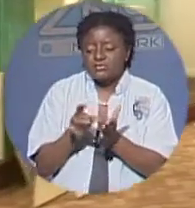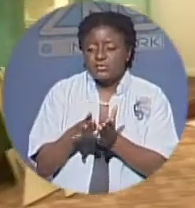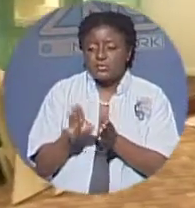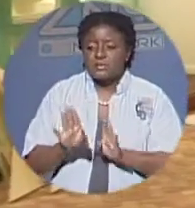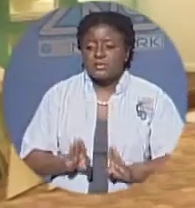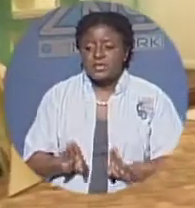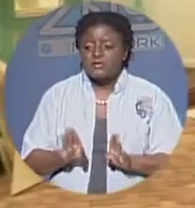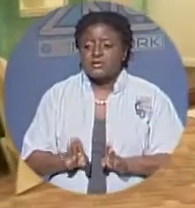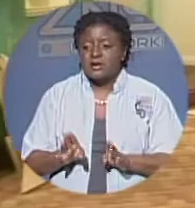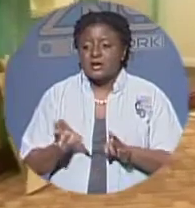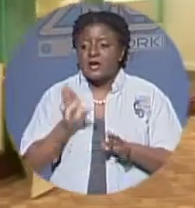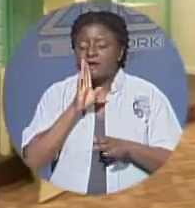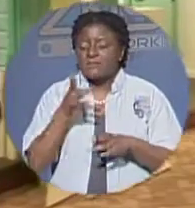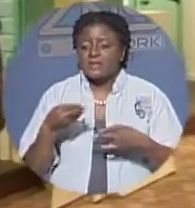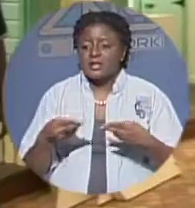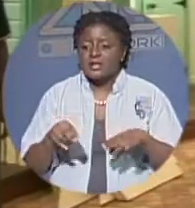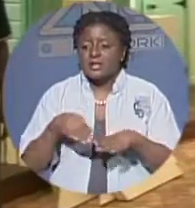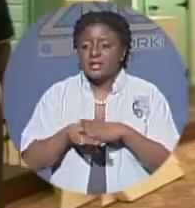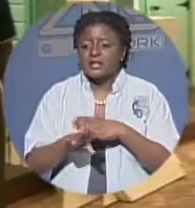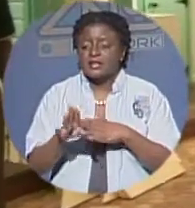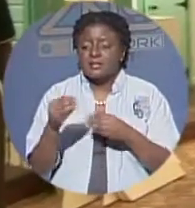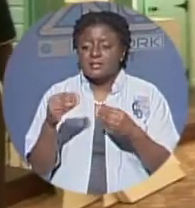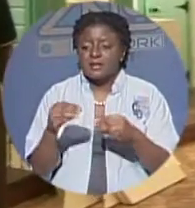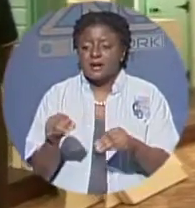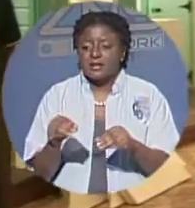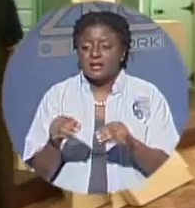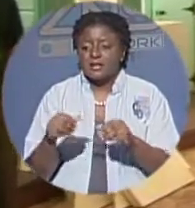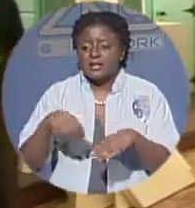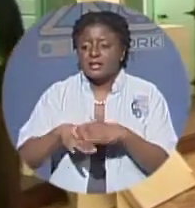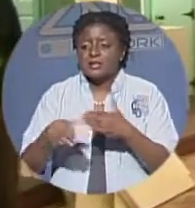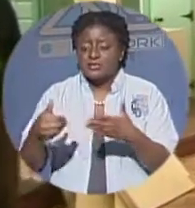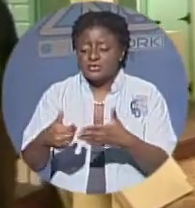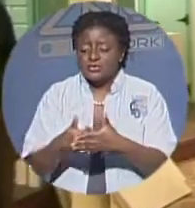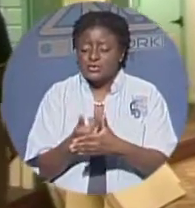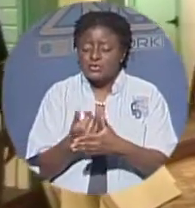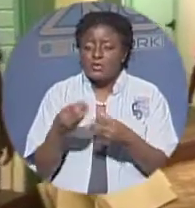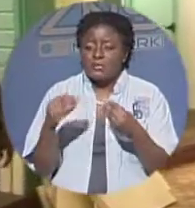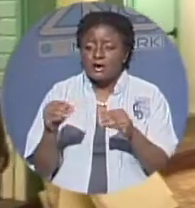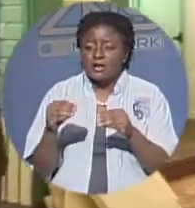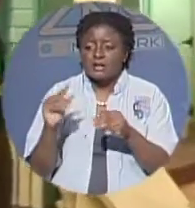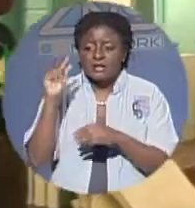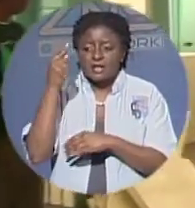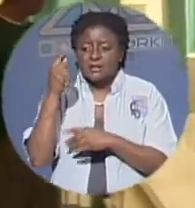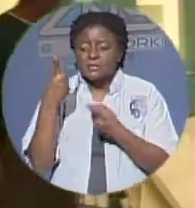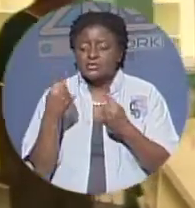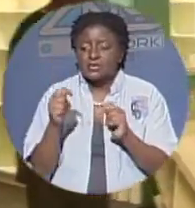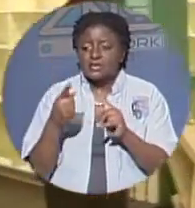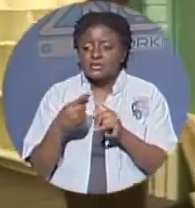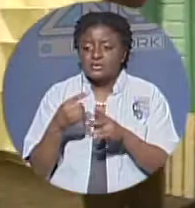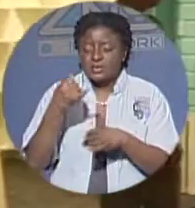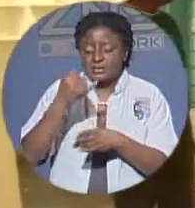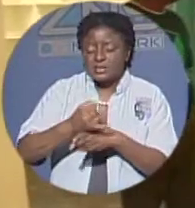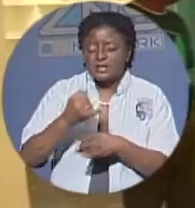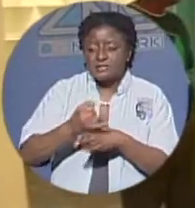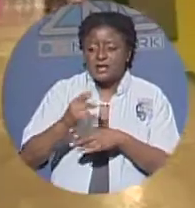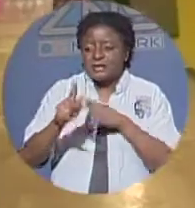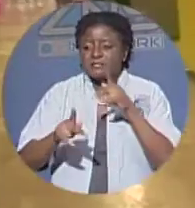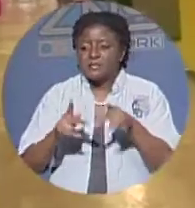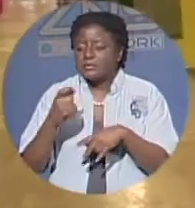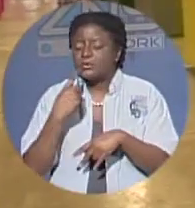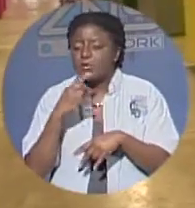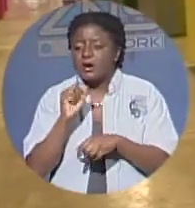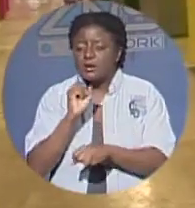in preparation for relocation into the new facility the government has embarked on a mission to identify those people who are actually